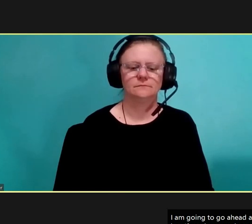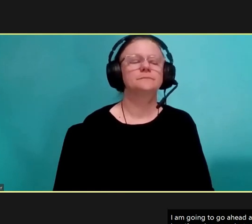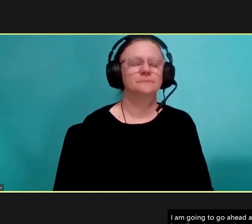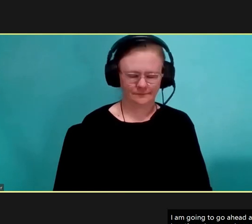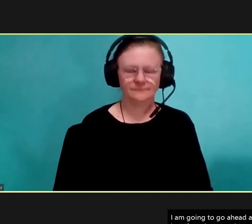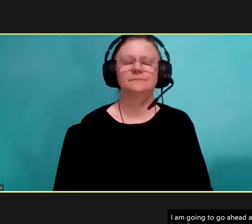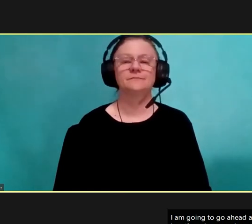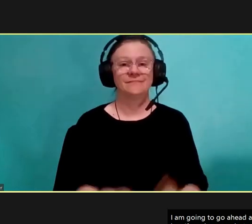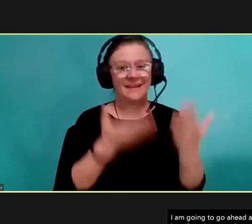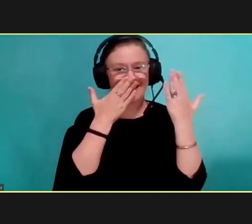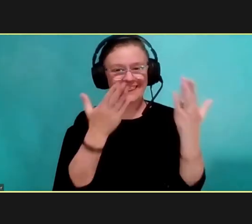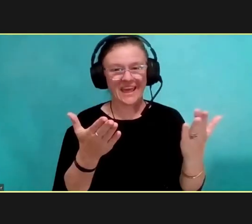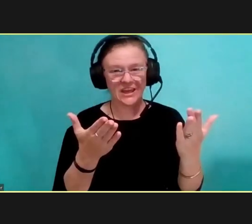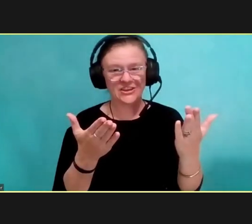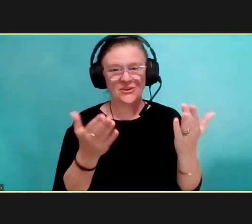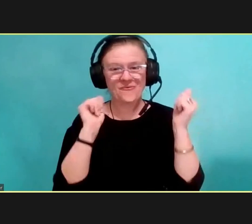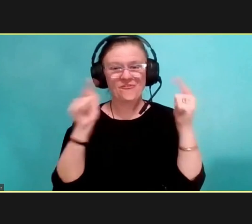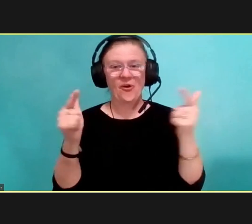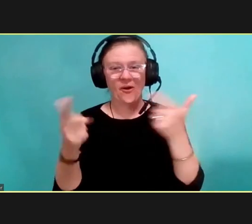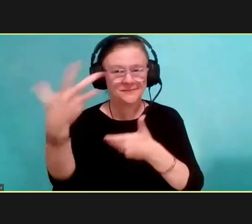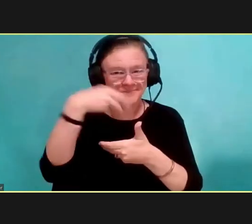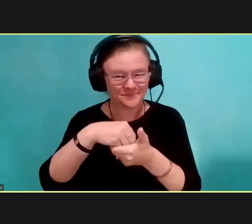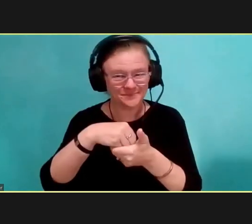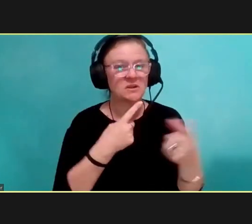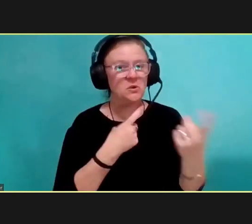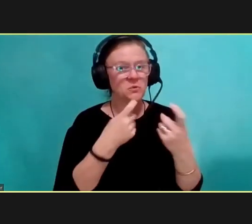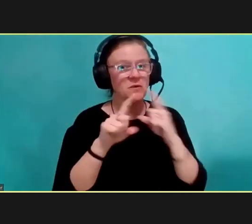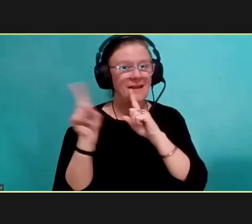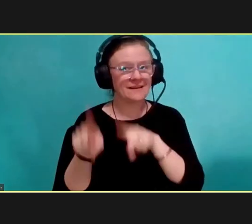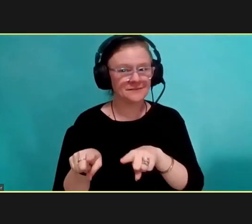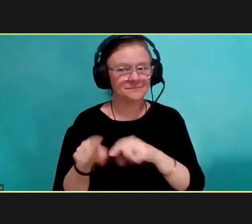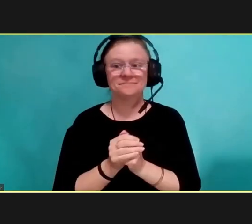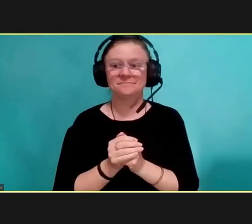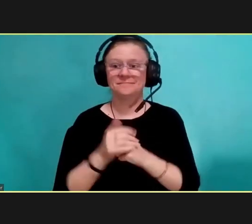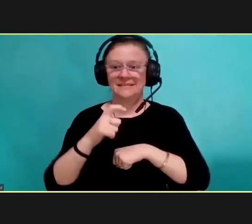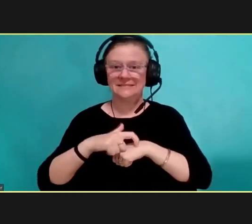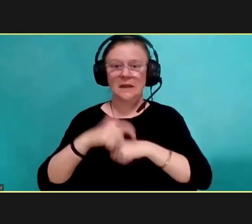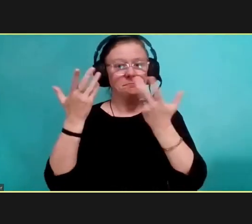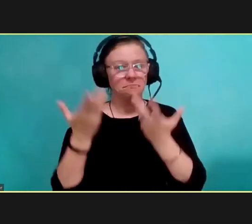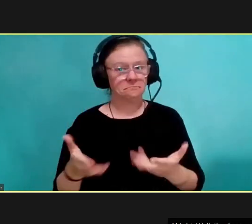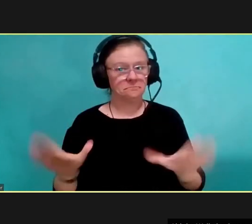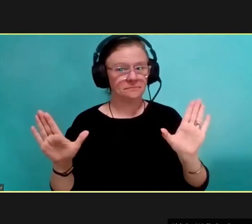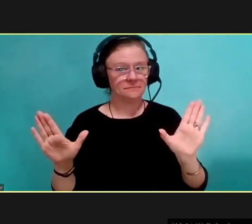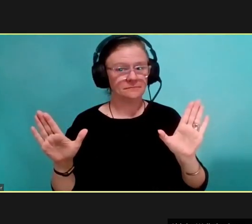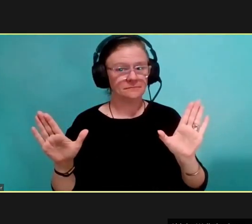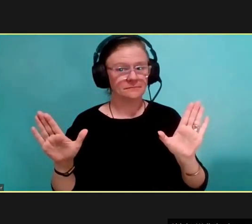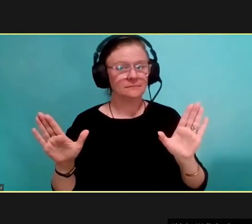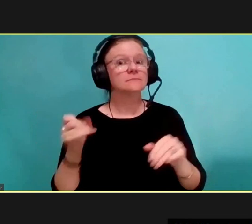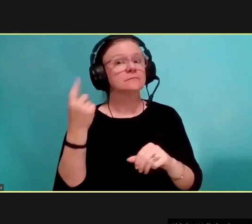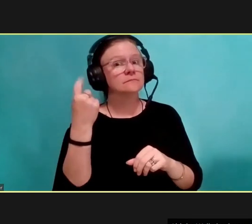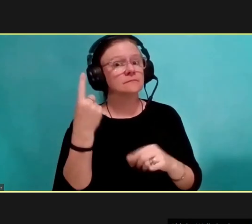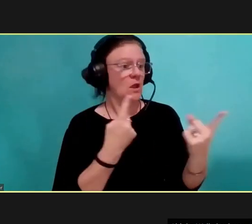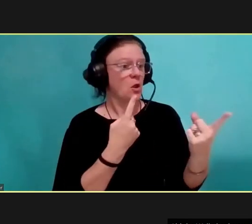All right. Well, thank you everyone for participating in the Q&A. That is all the time we have. However, the questions